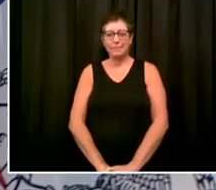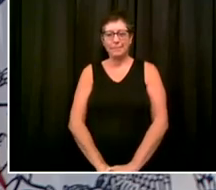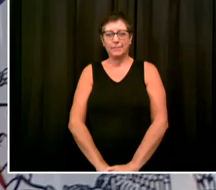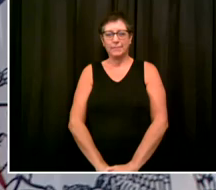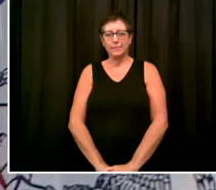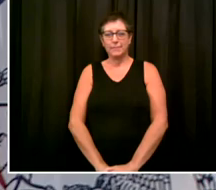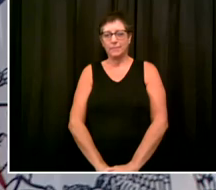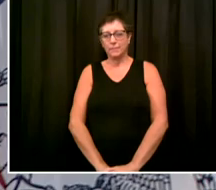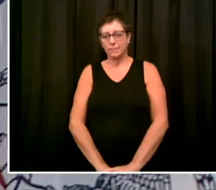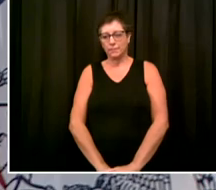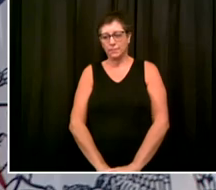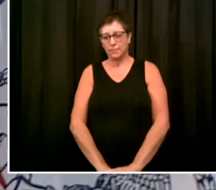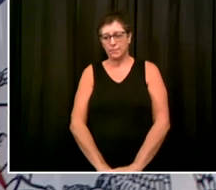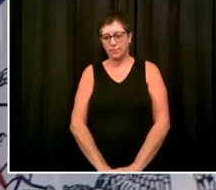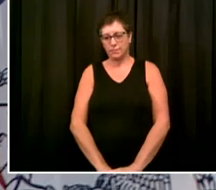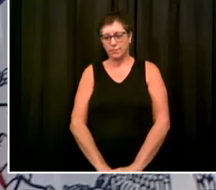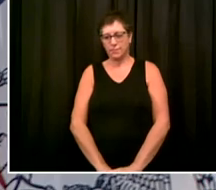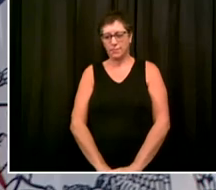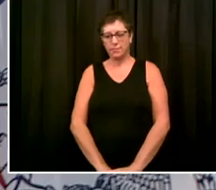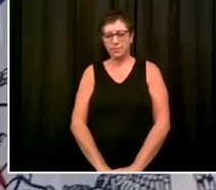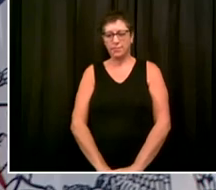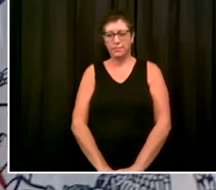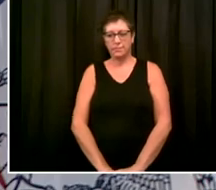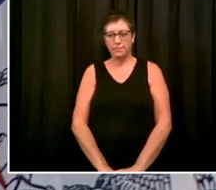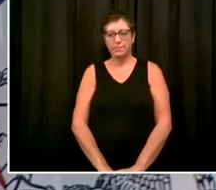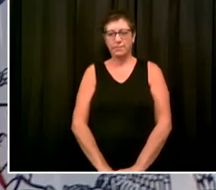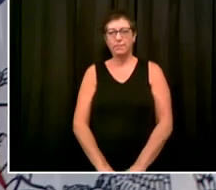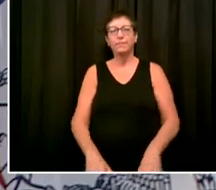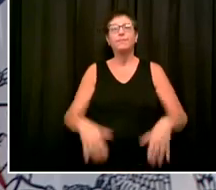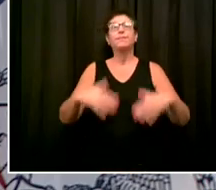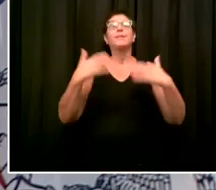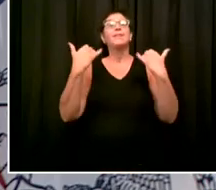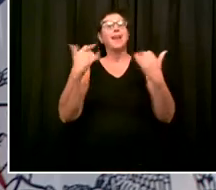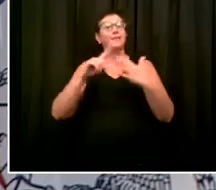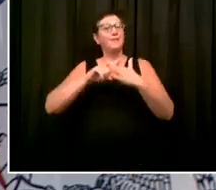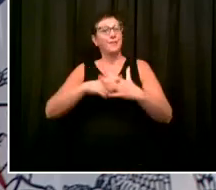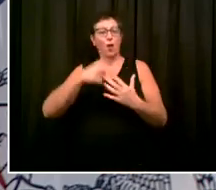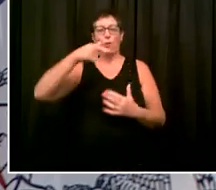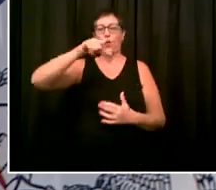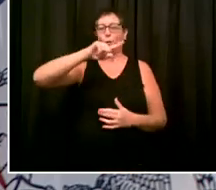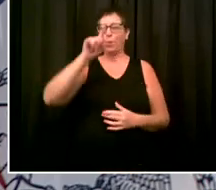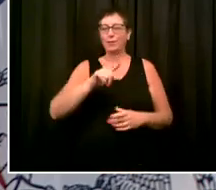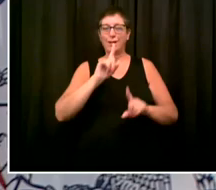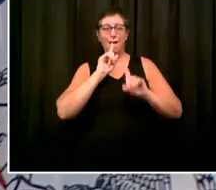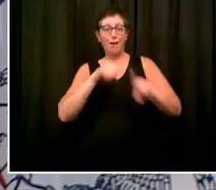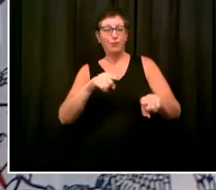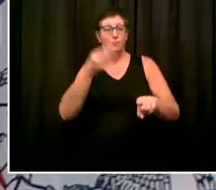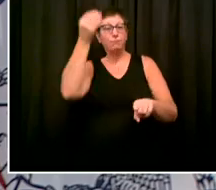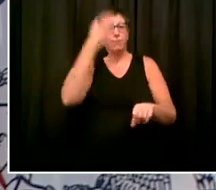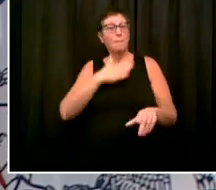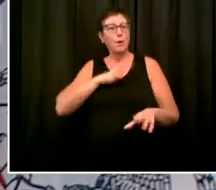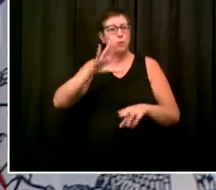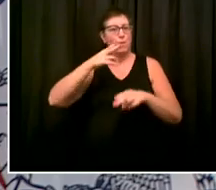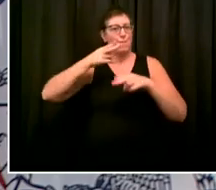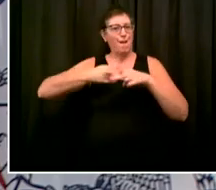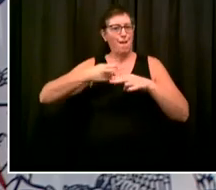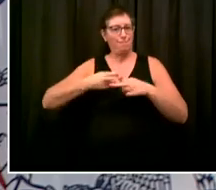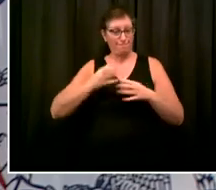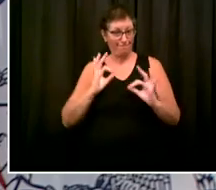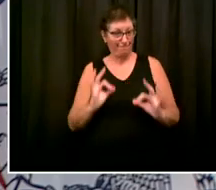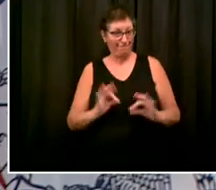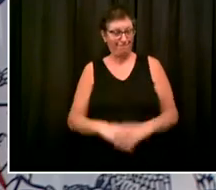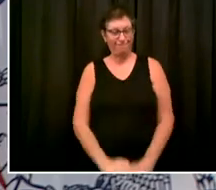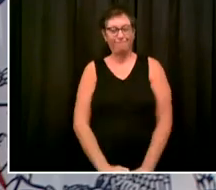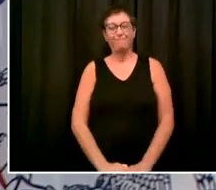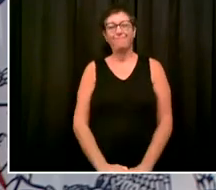turn to our colleagues in the media. And please let me know the name and outlet of each journalist. Hi, all. We'll now begin our Q